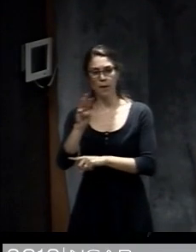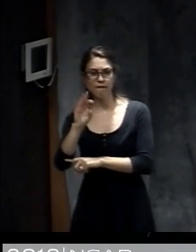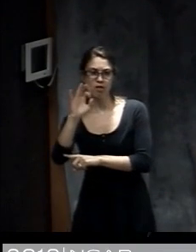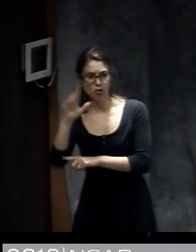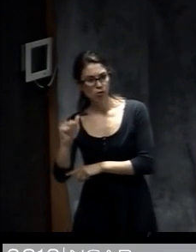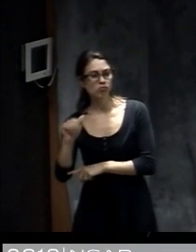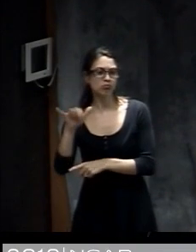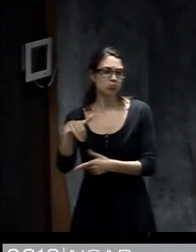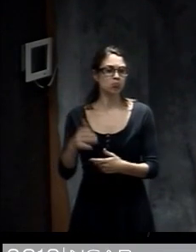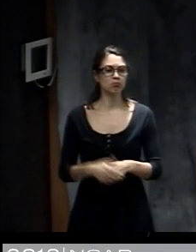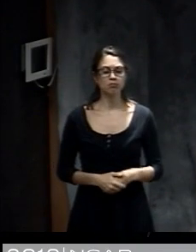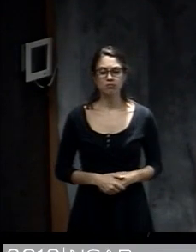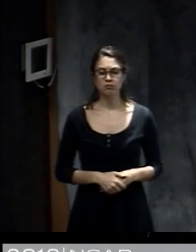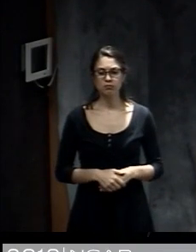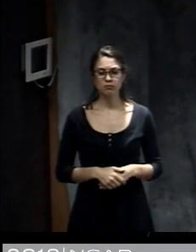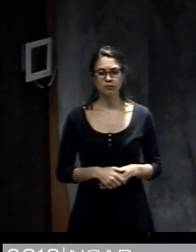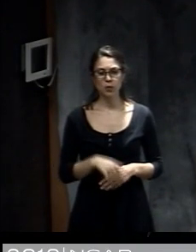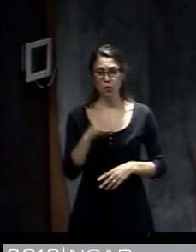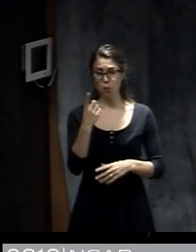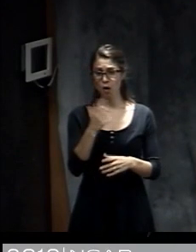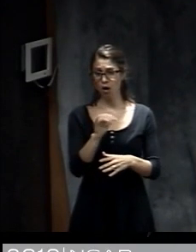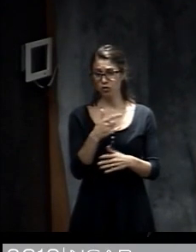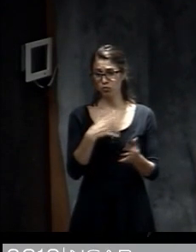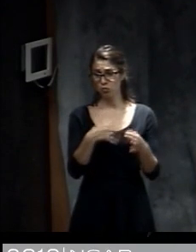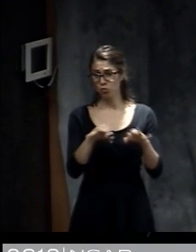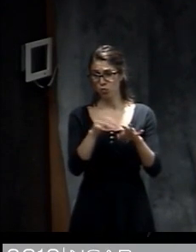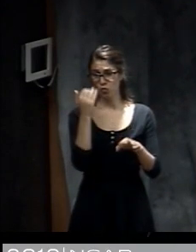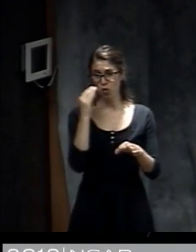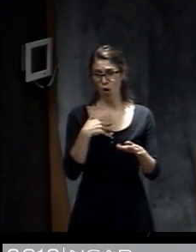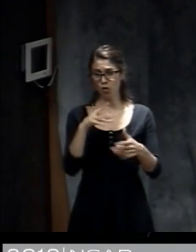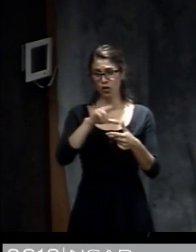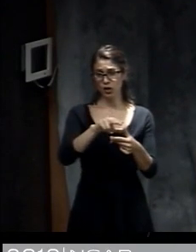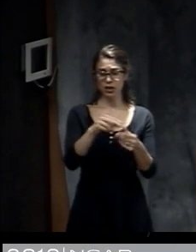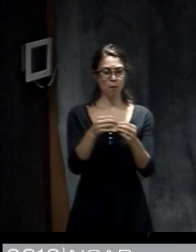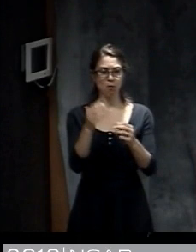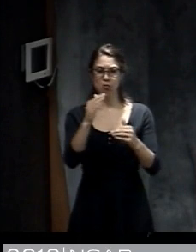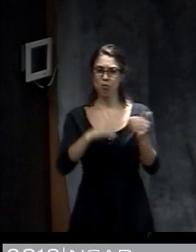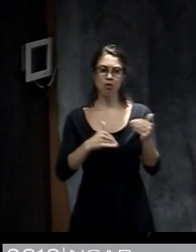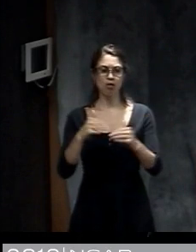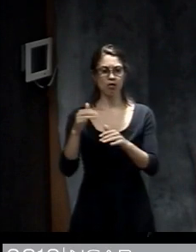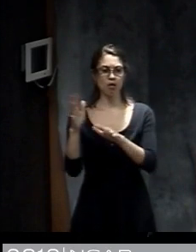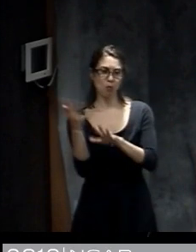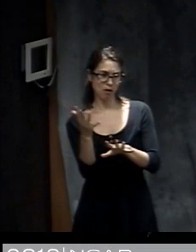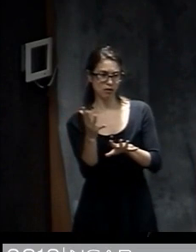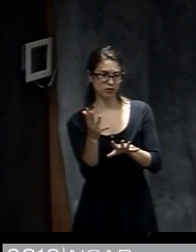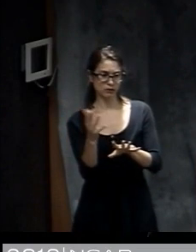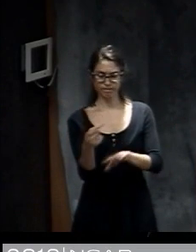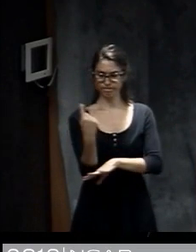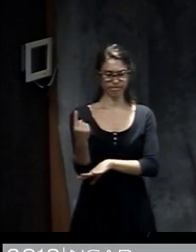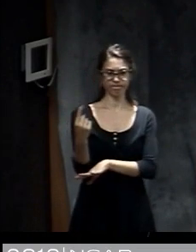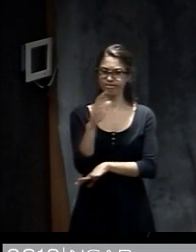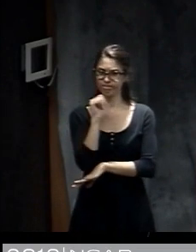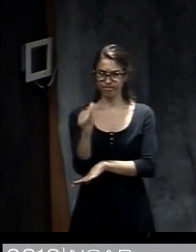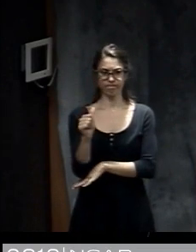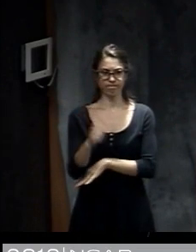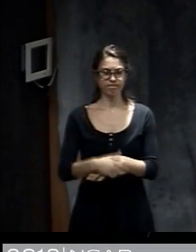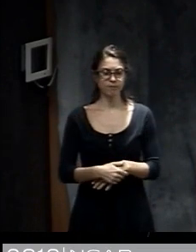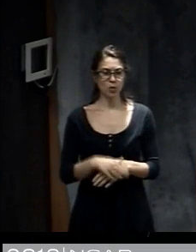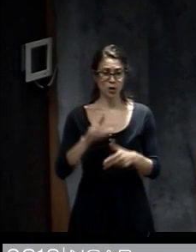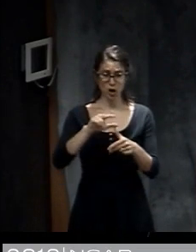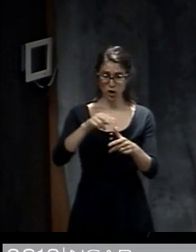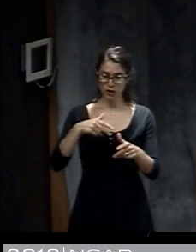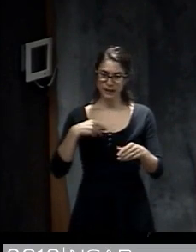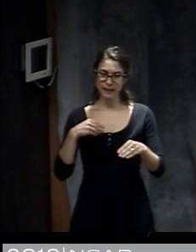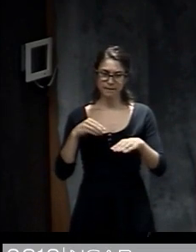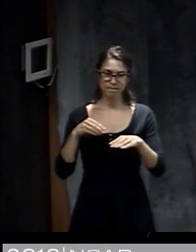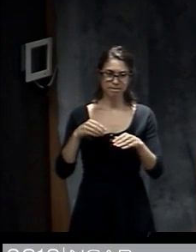So it's also important to know that hurricanes are about more than wind. And the examples I talked about really illustrate this. So when a hurricane approaches, a lot of people